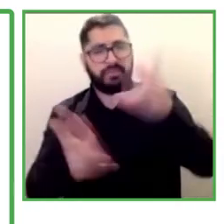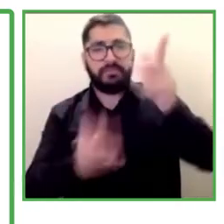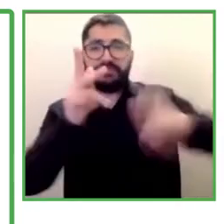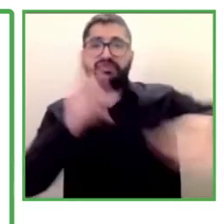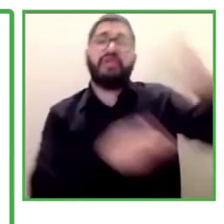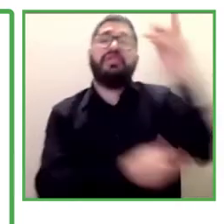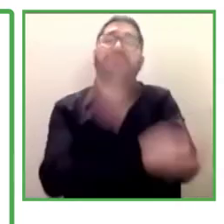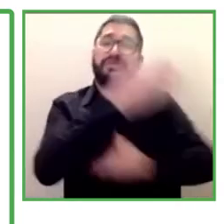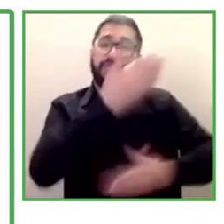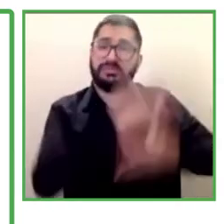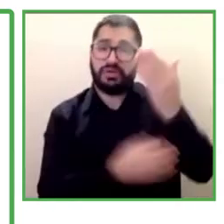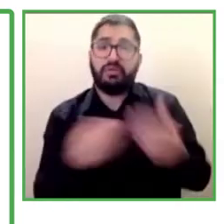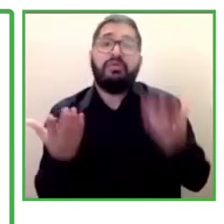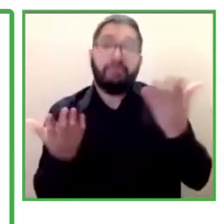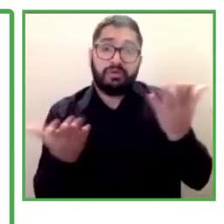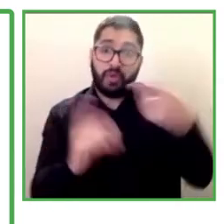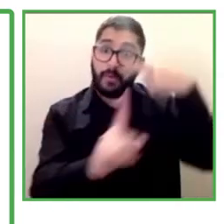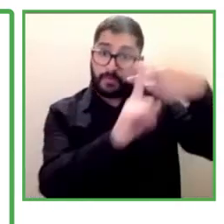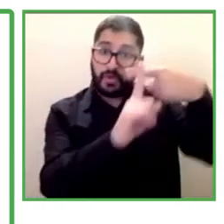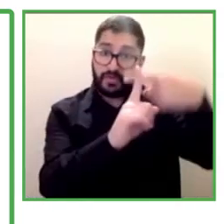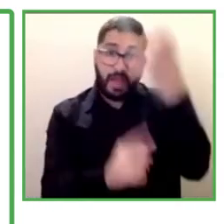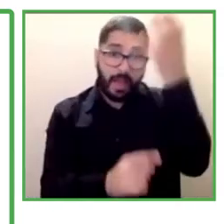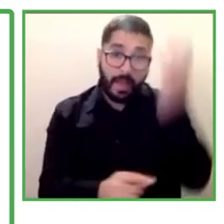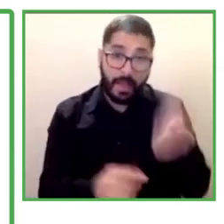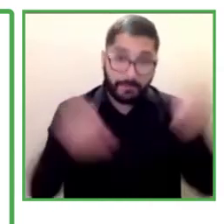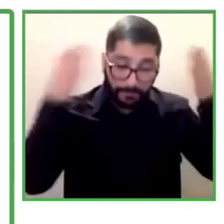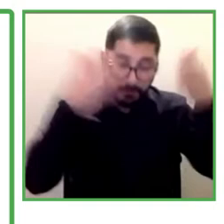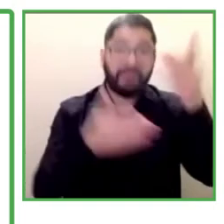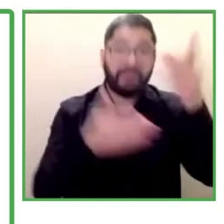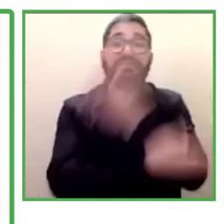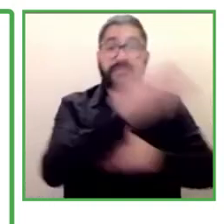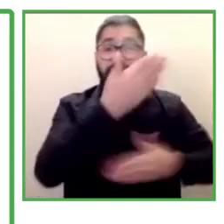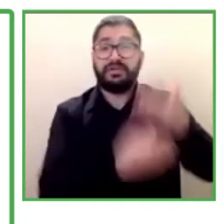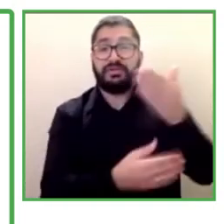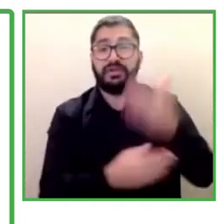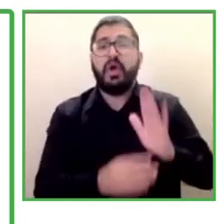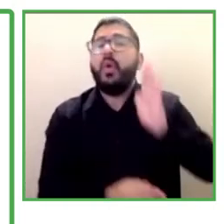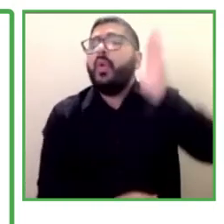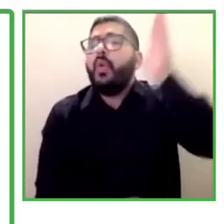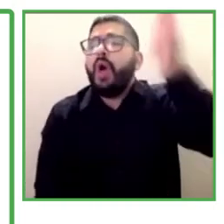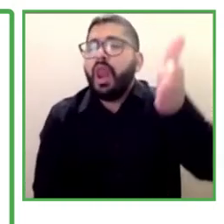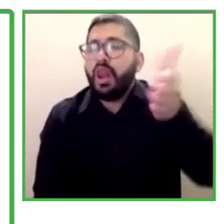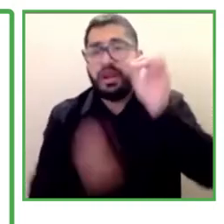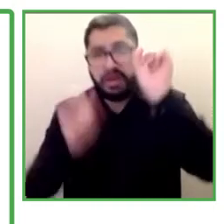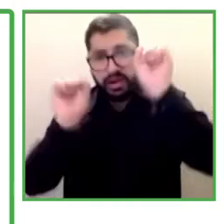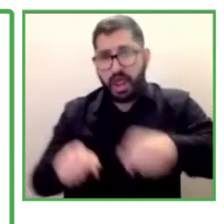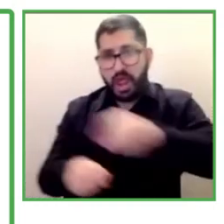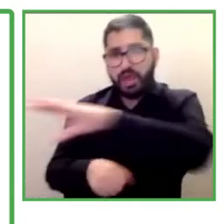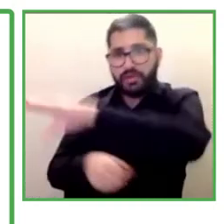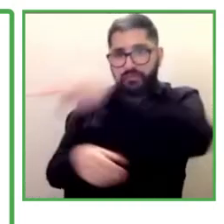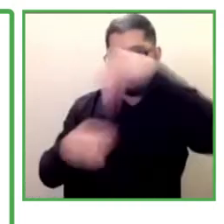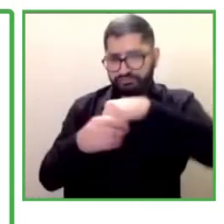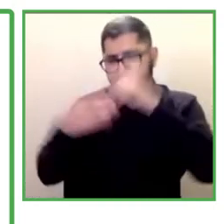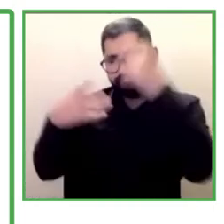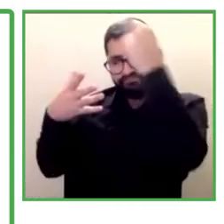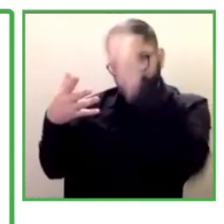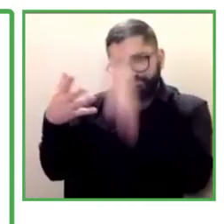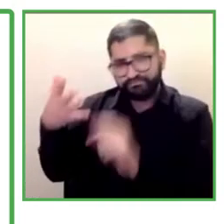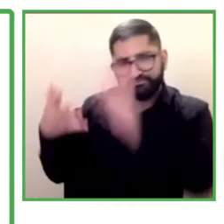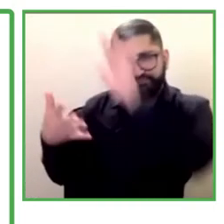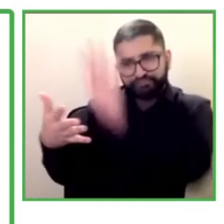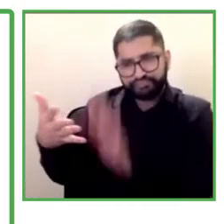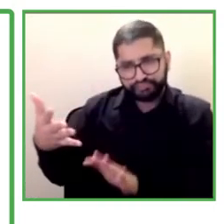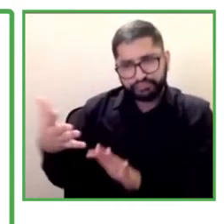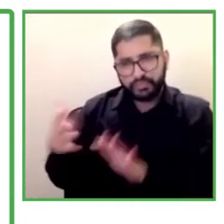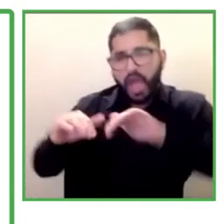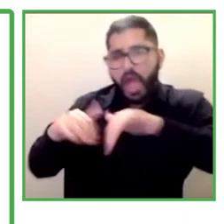with organizations, with disabled people organized by them so they can have an impact on